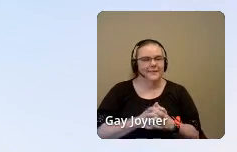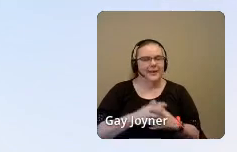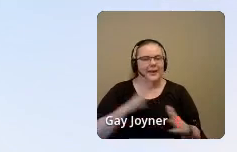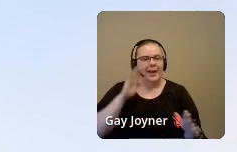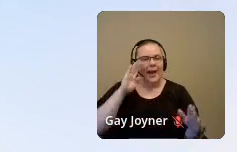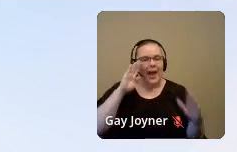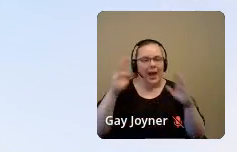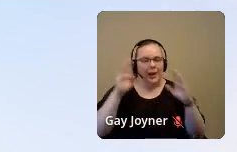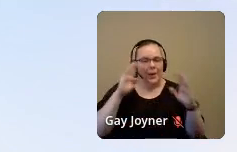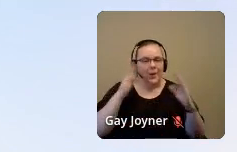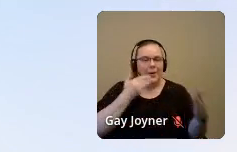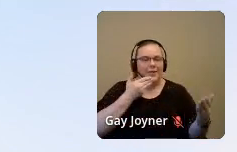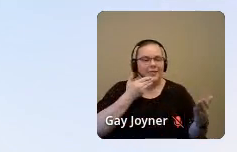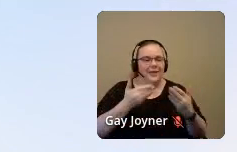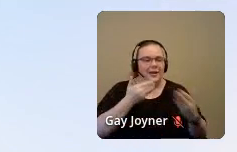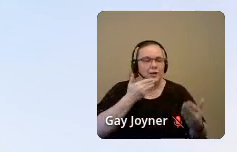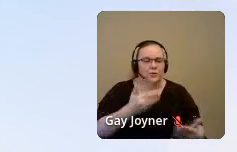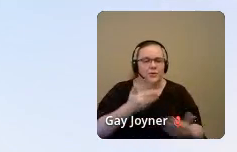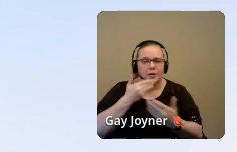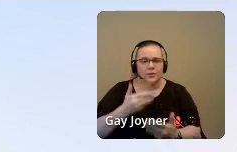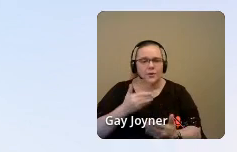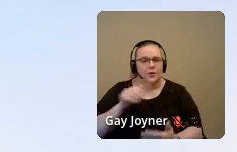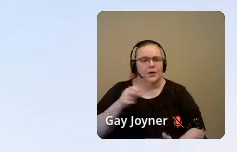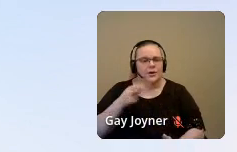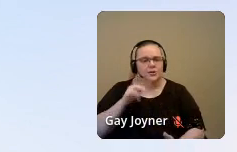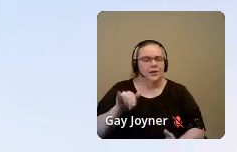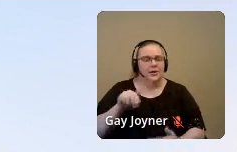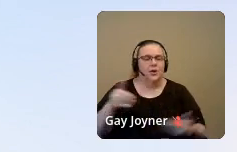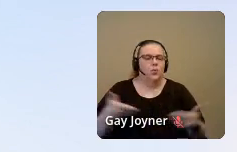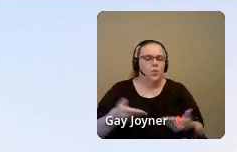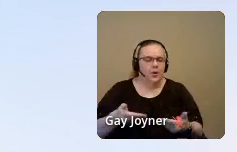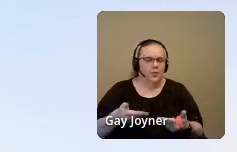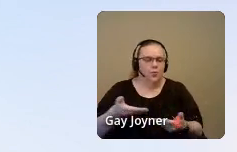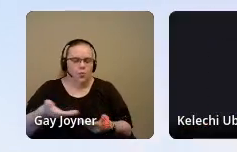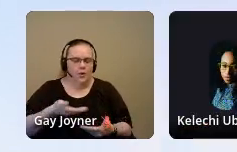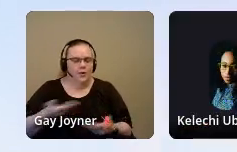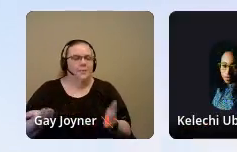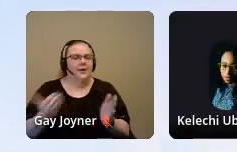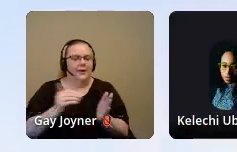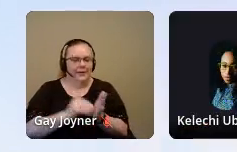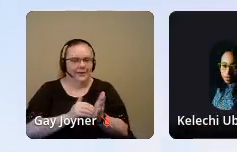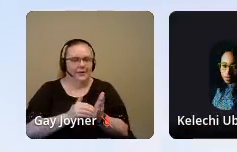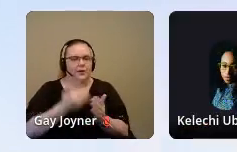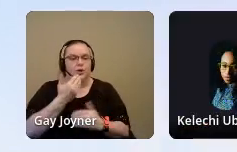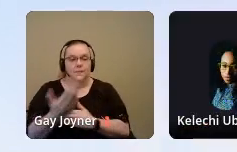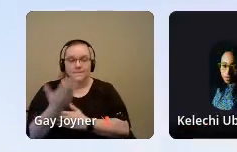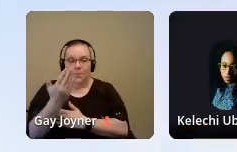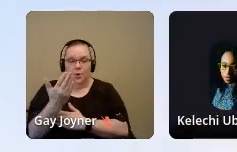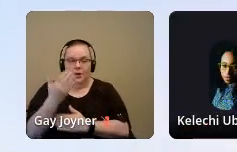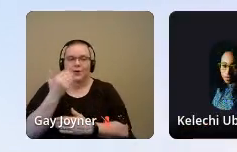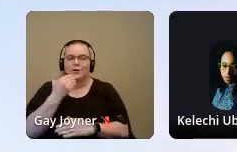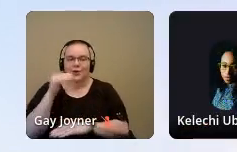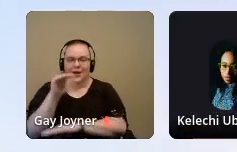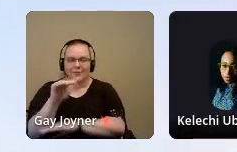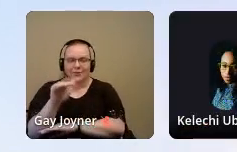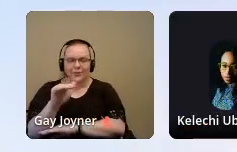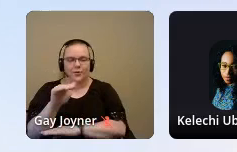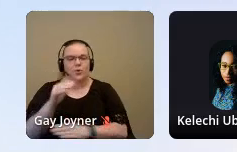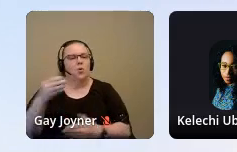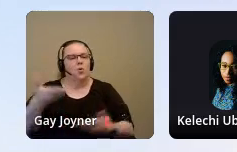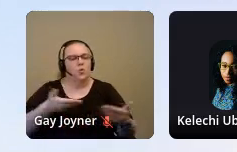Thank you so much, Ashley, and welcome again, everyone. Good morning and good afternoon. Welcome to The Power of Choice,